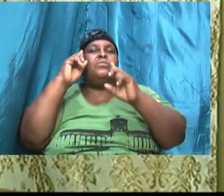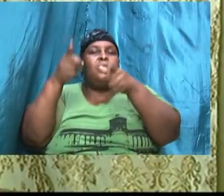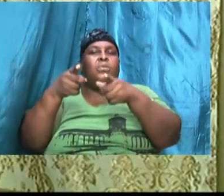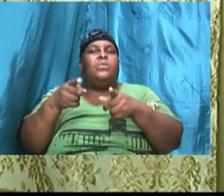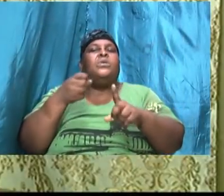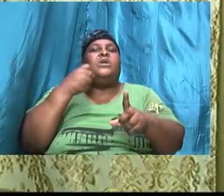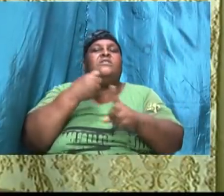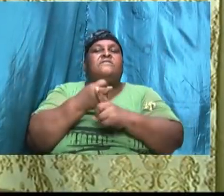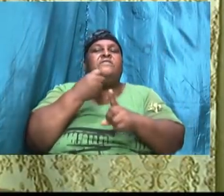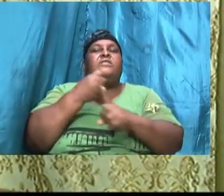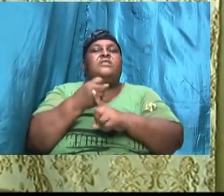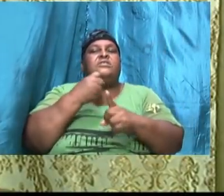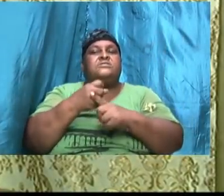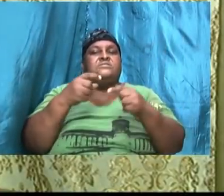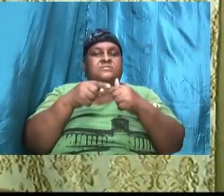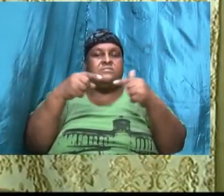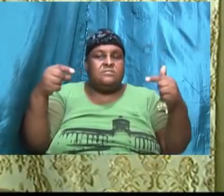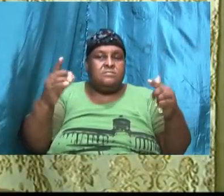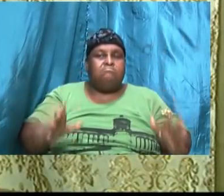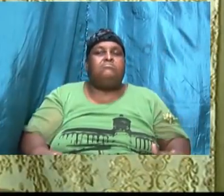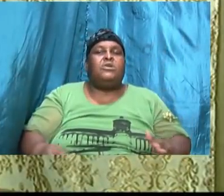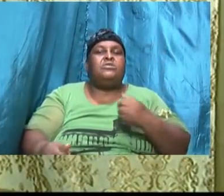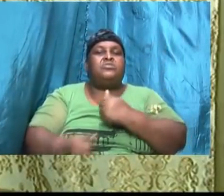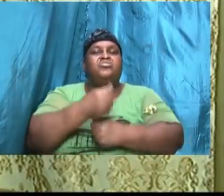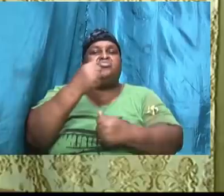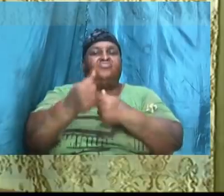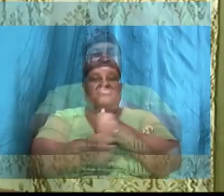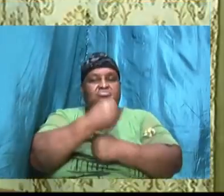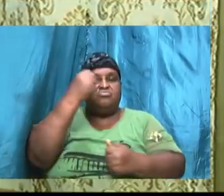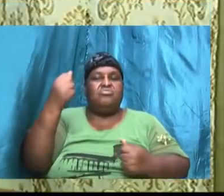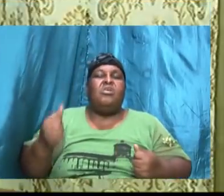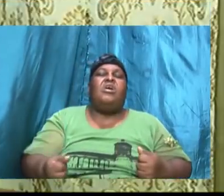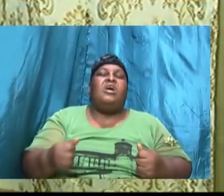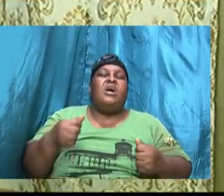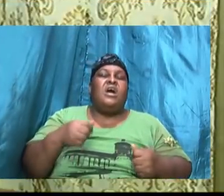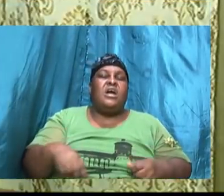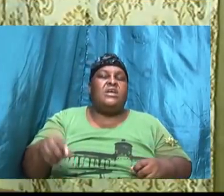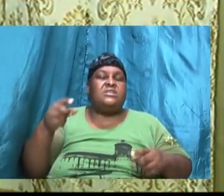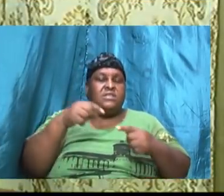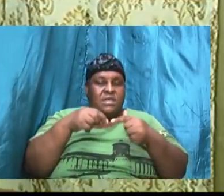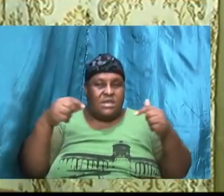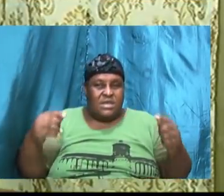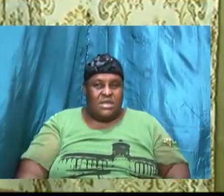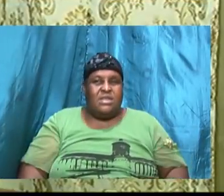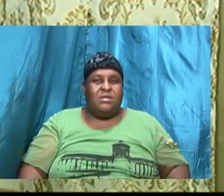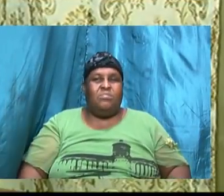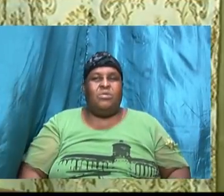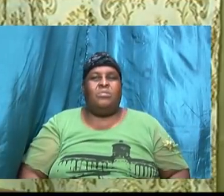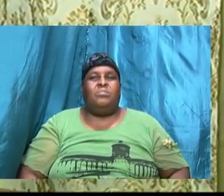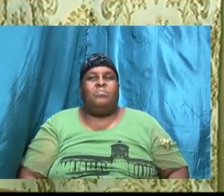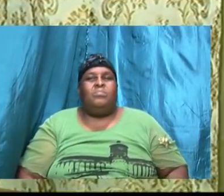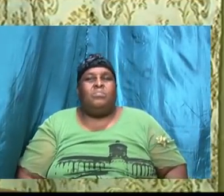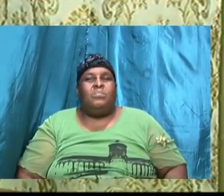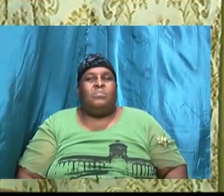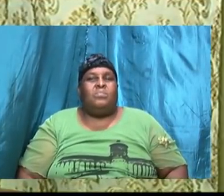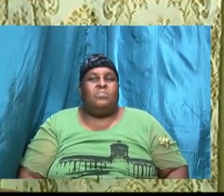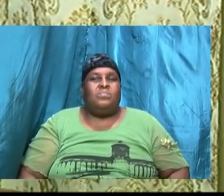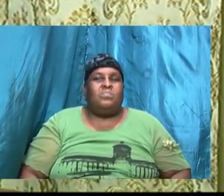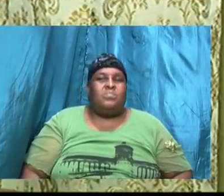so David and his man went to Keilah and fought and delivered the city from the Philistine